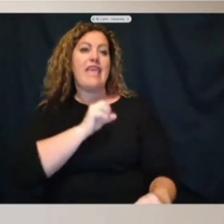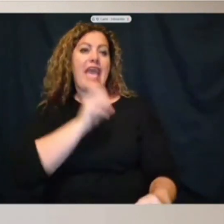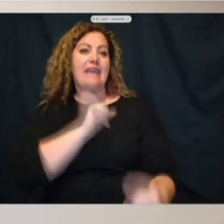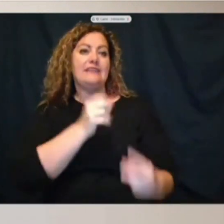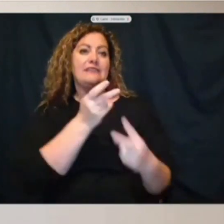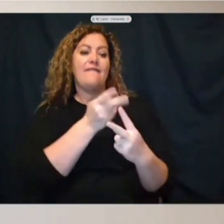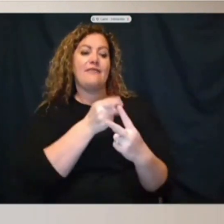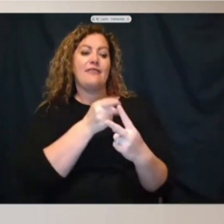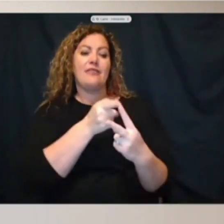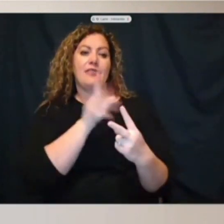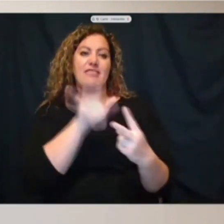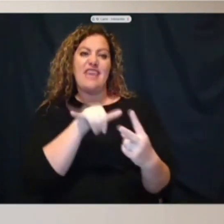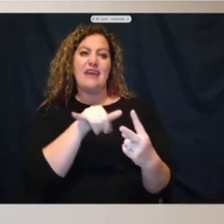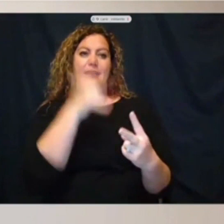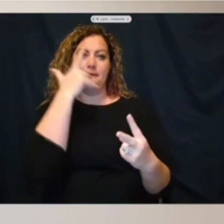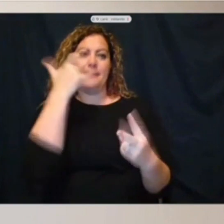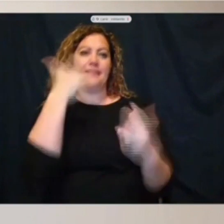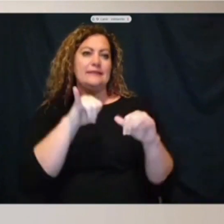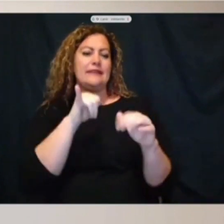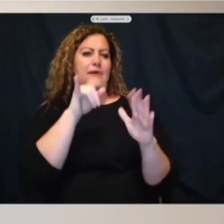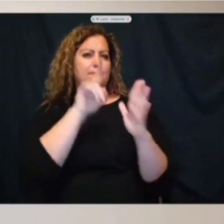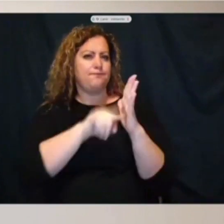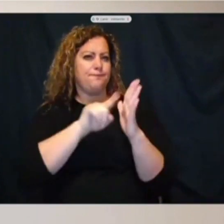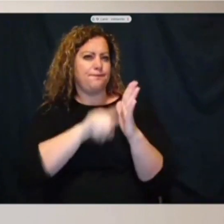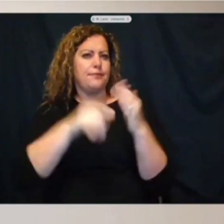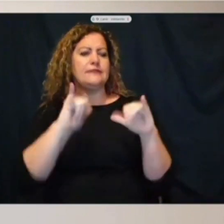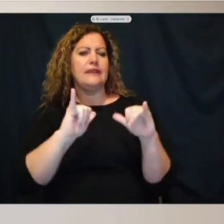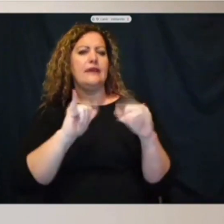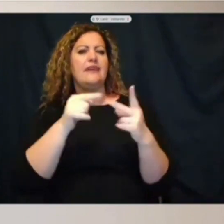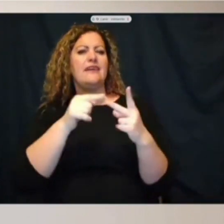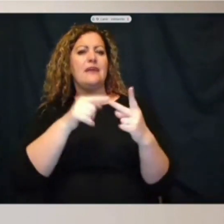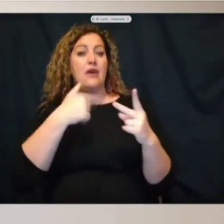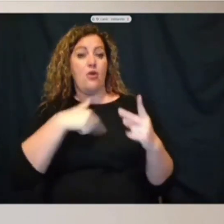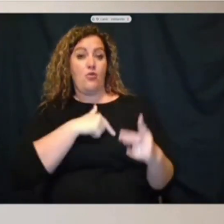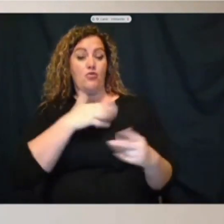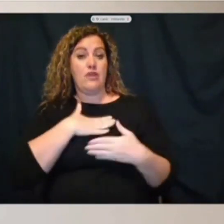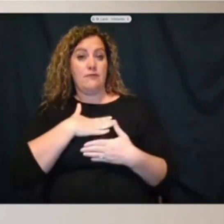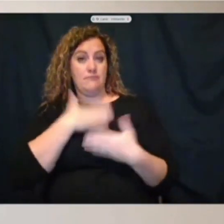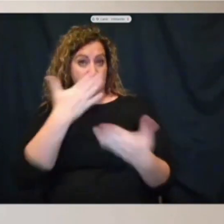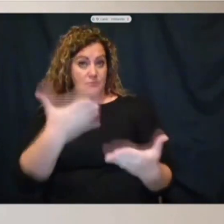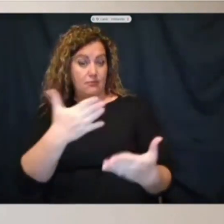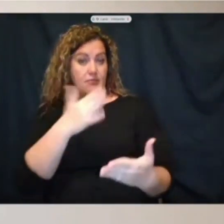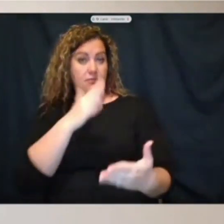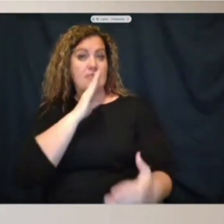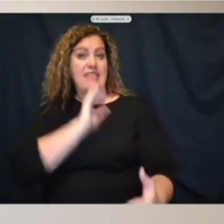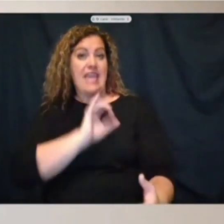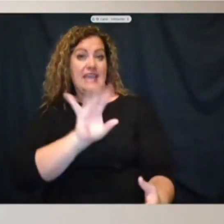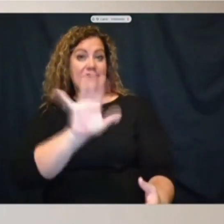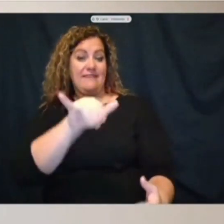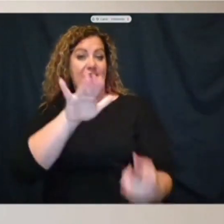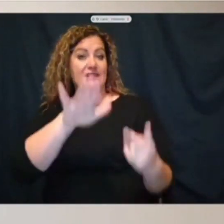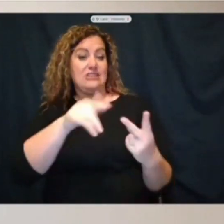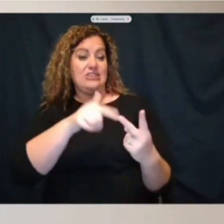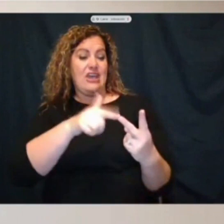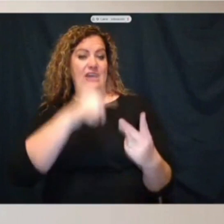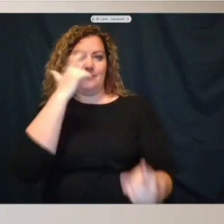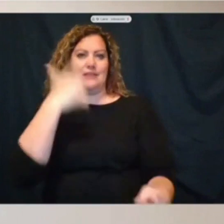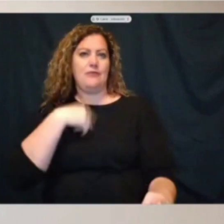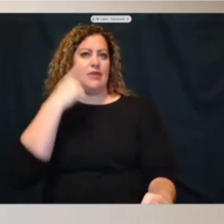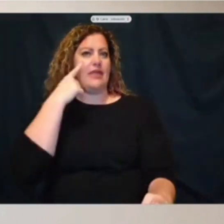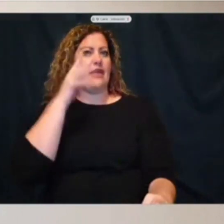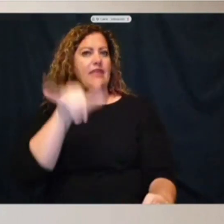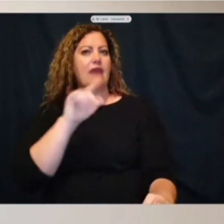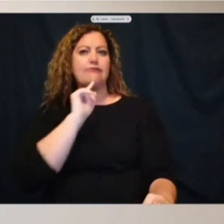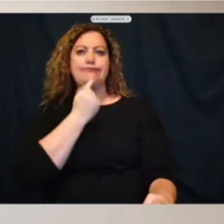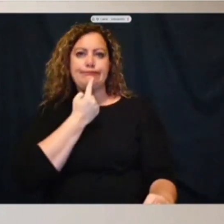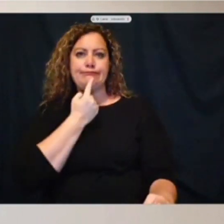we're still working both of these cases. We disclosed the age of the child because we felt that was significant. The fact that we have a seven